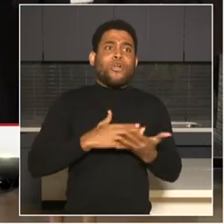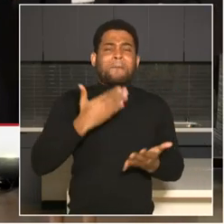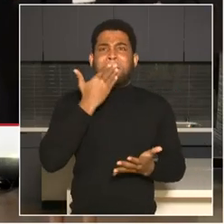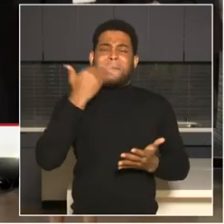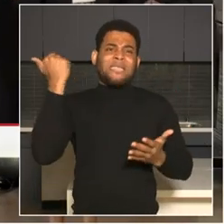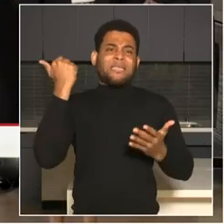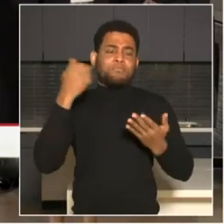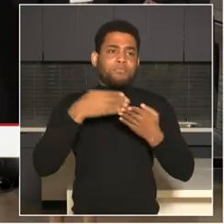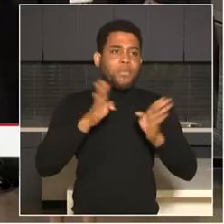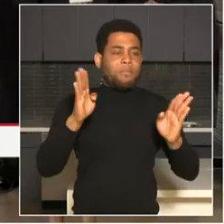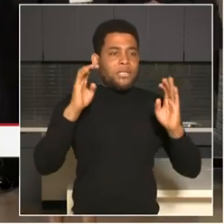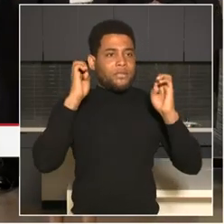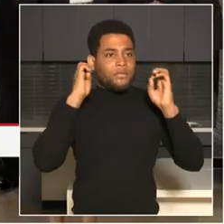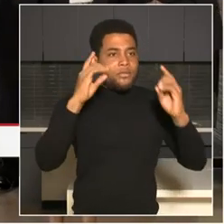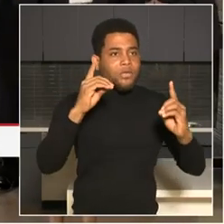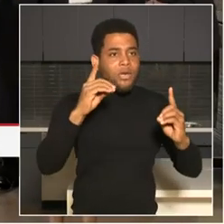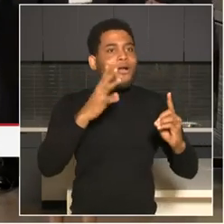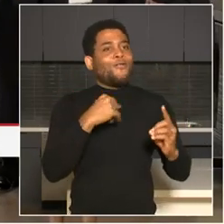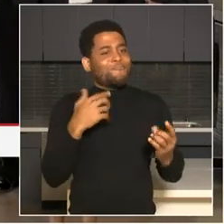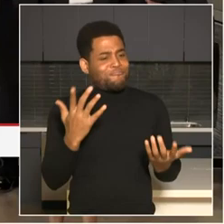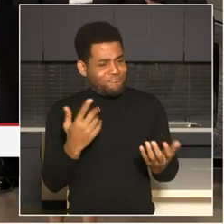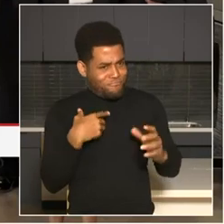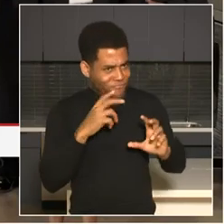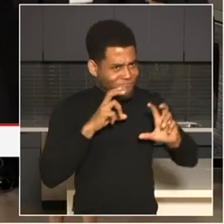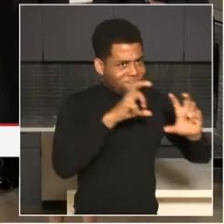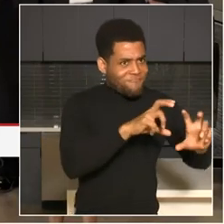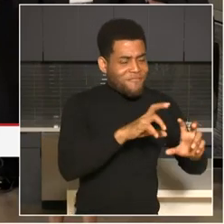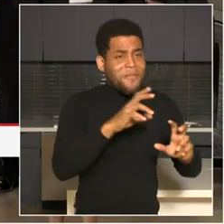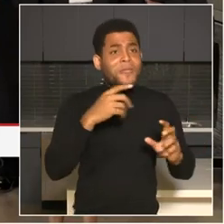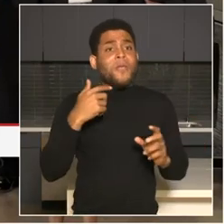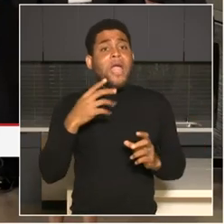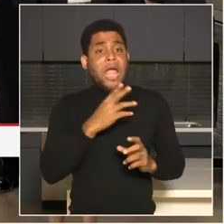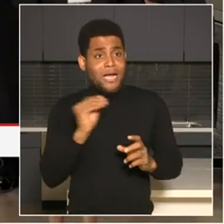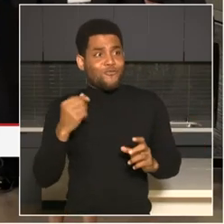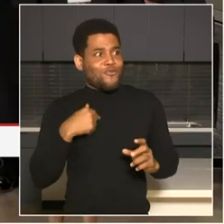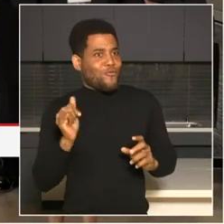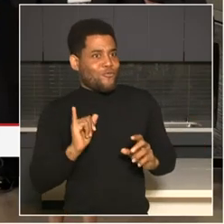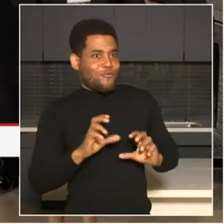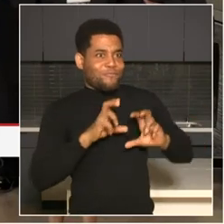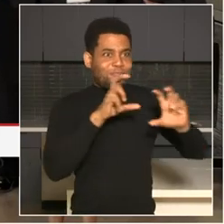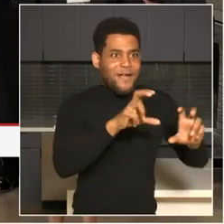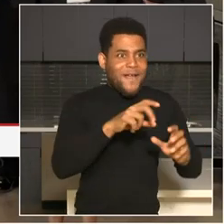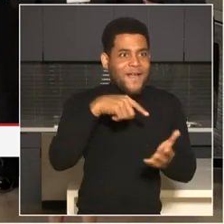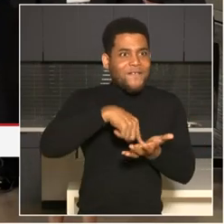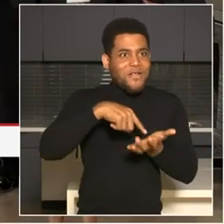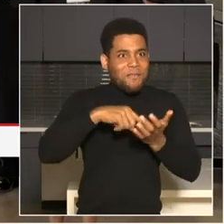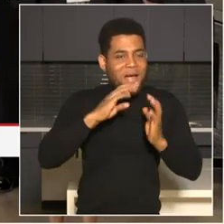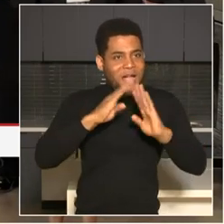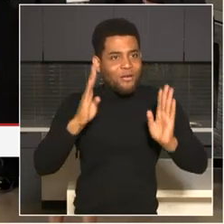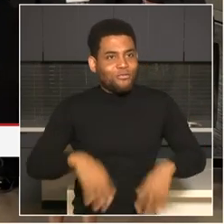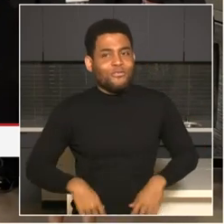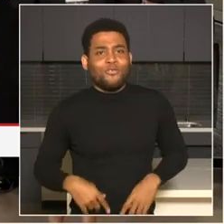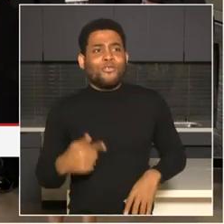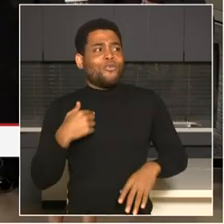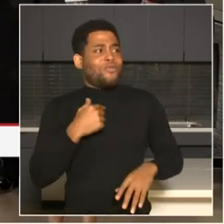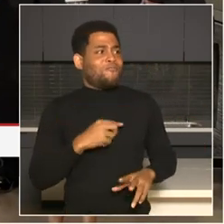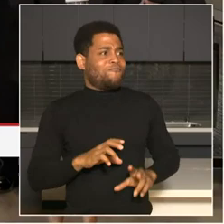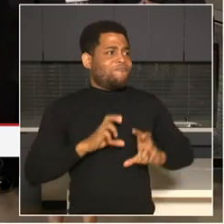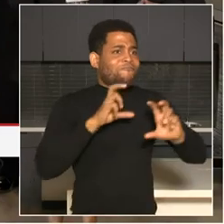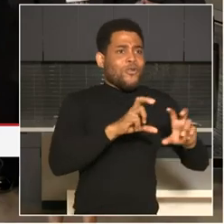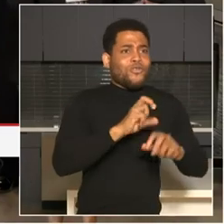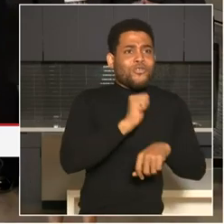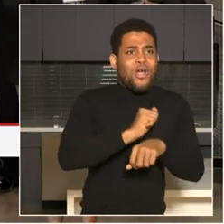housing, more into job training, and we'll continue to do that. I do want to emphasize who's most